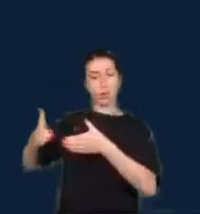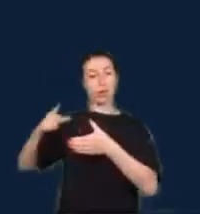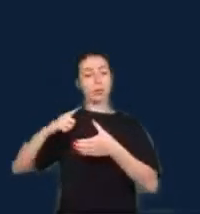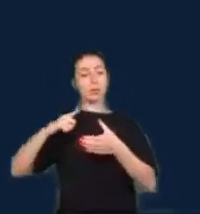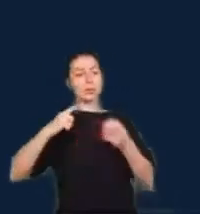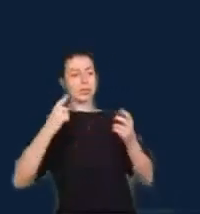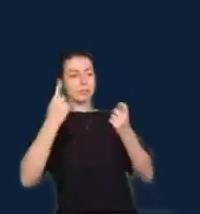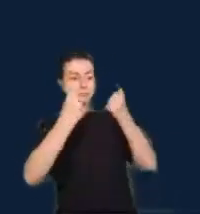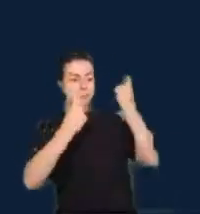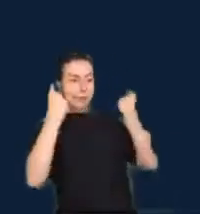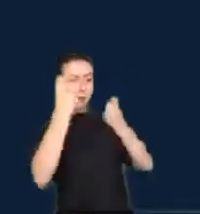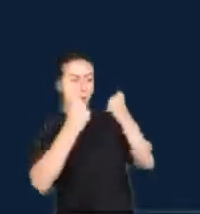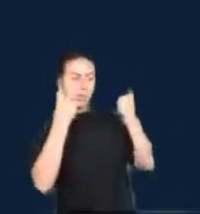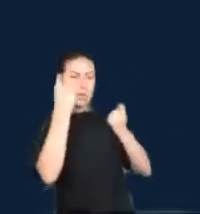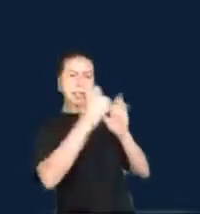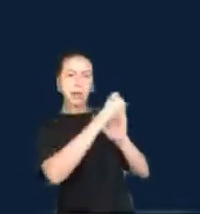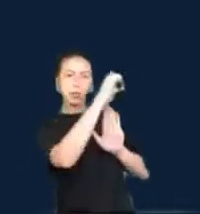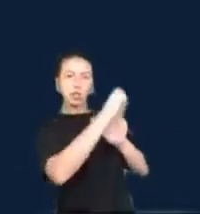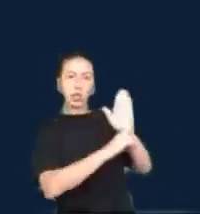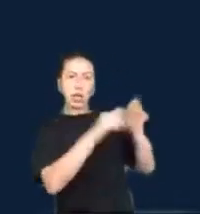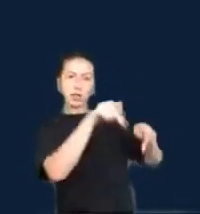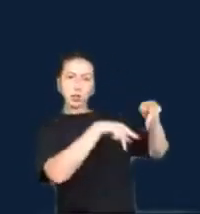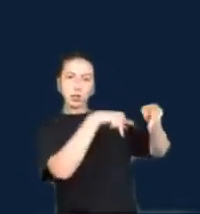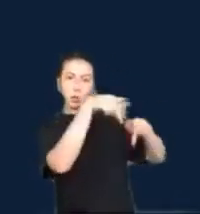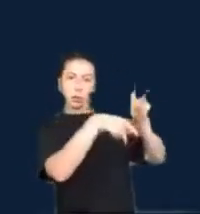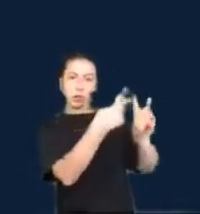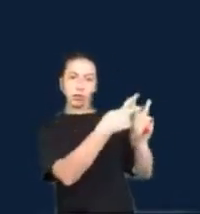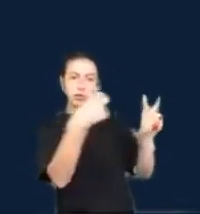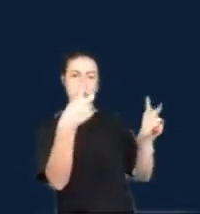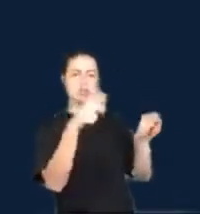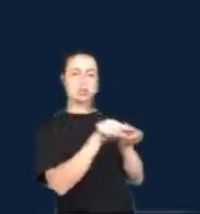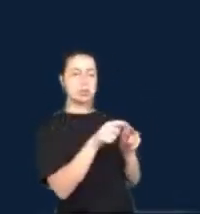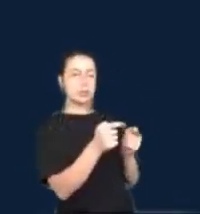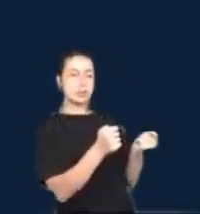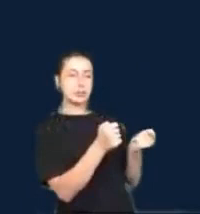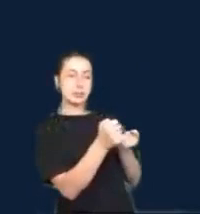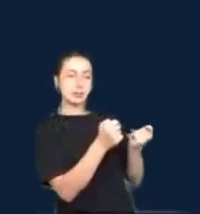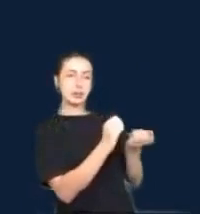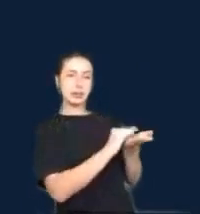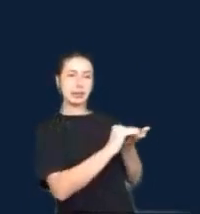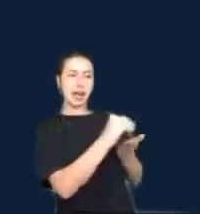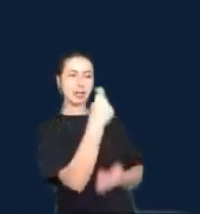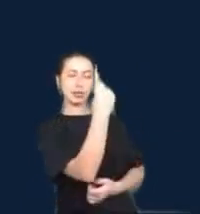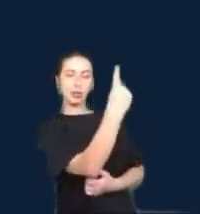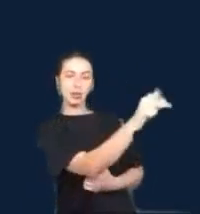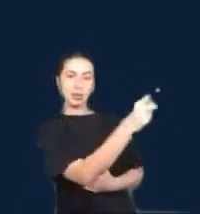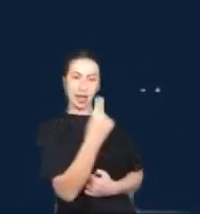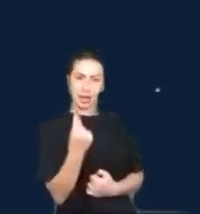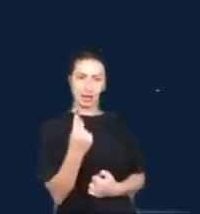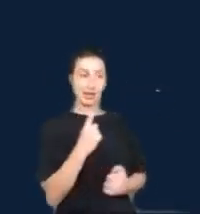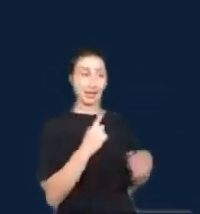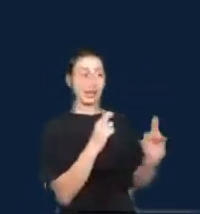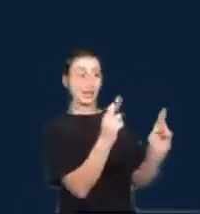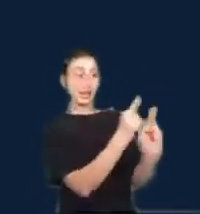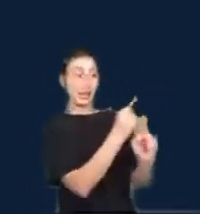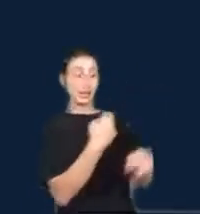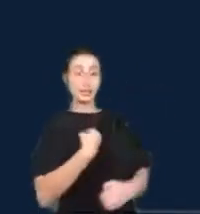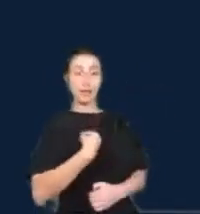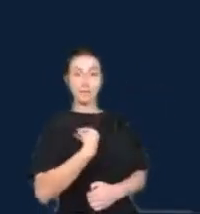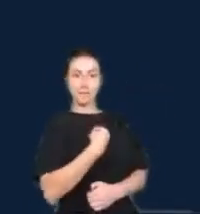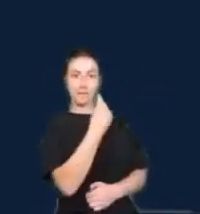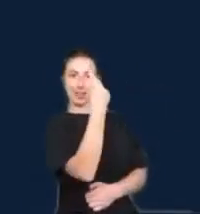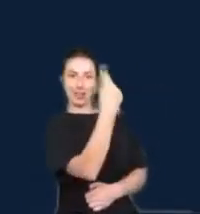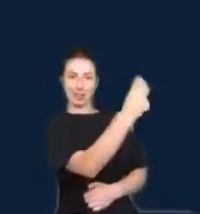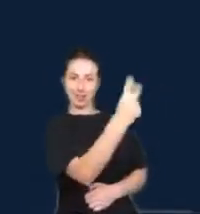derived from them, and which pertains to various aspects of their lives. So there are several such networks that have been